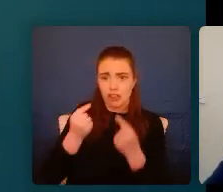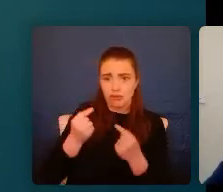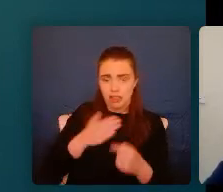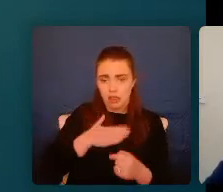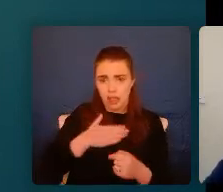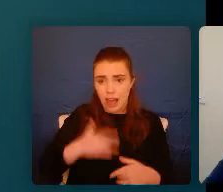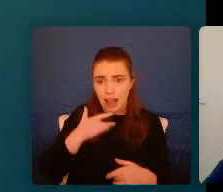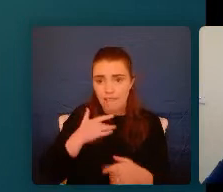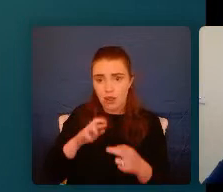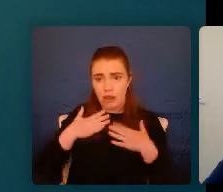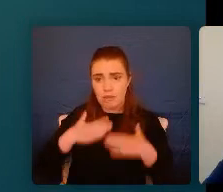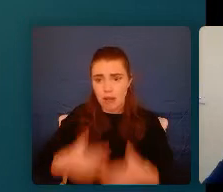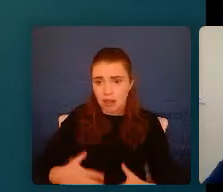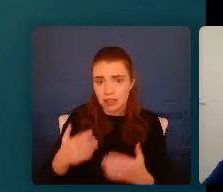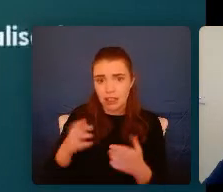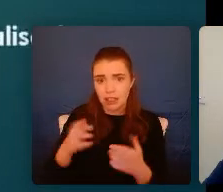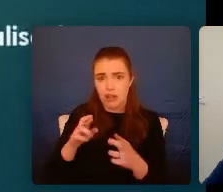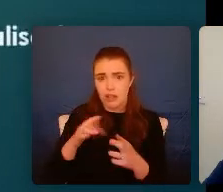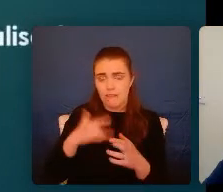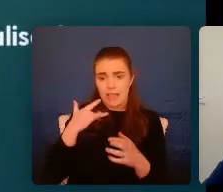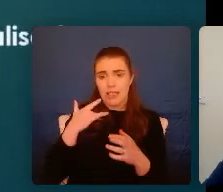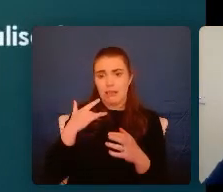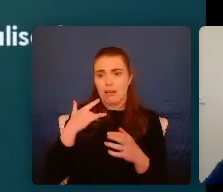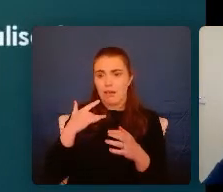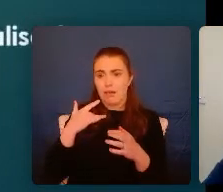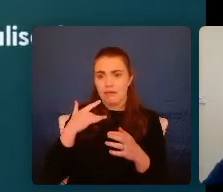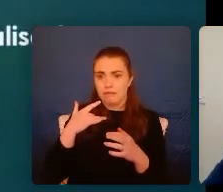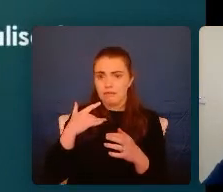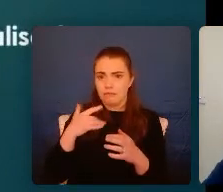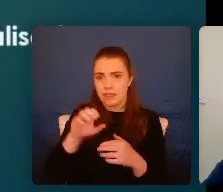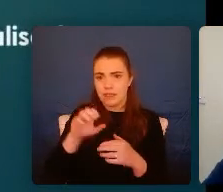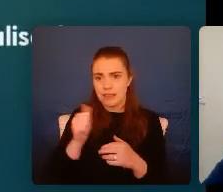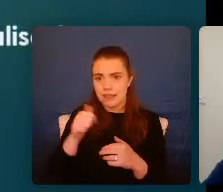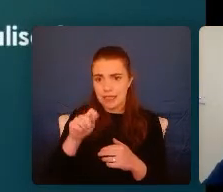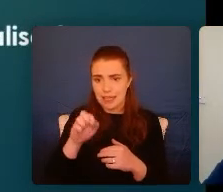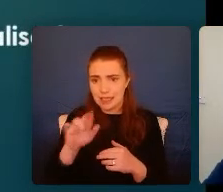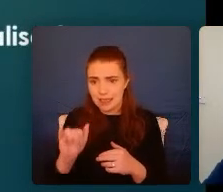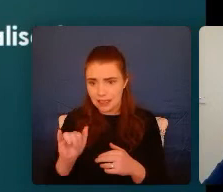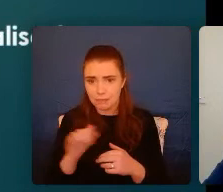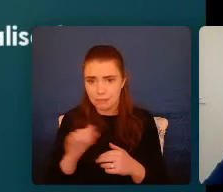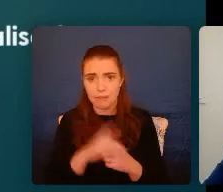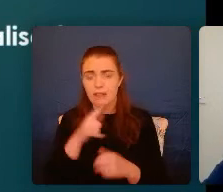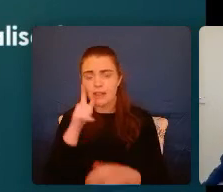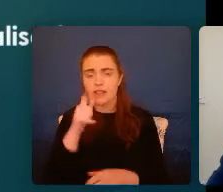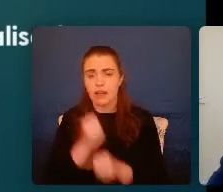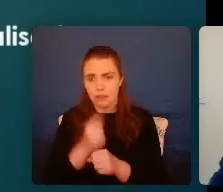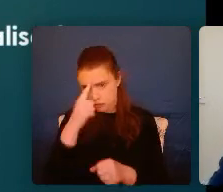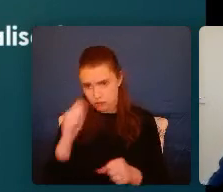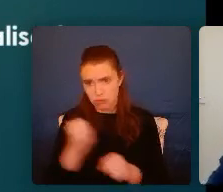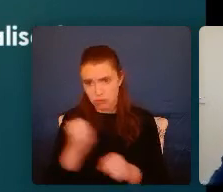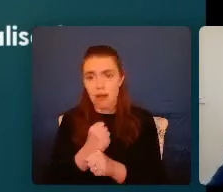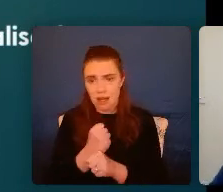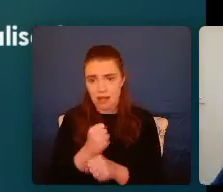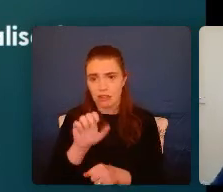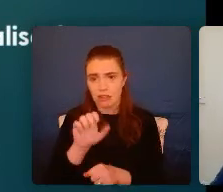integrity, or to their sense of sanity. When we look at trauma, it can occur on multiple levels to an individual, a